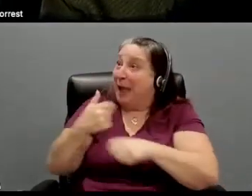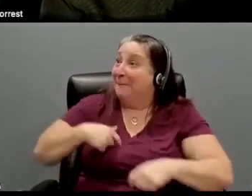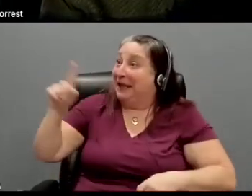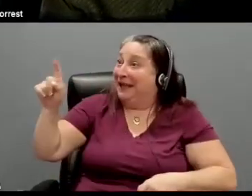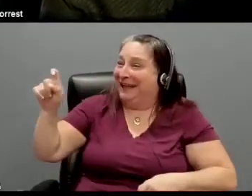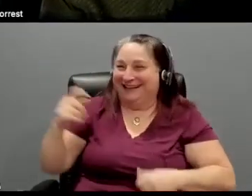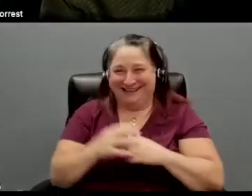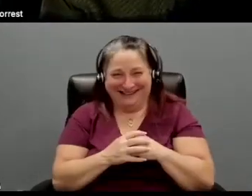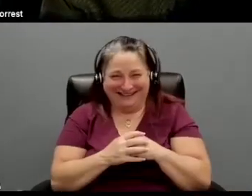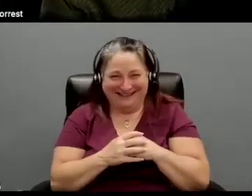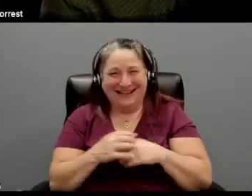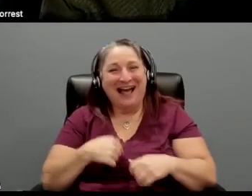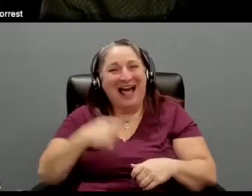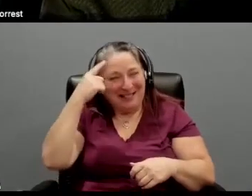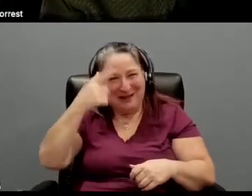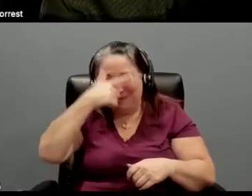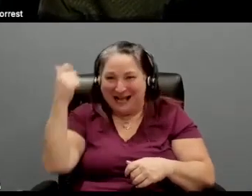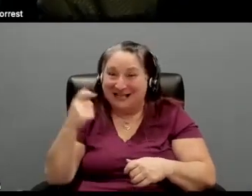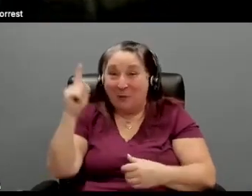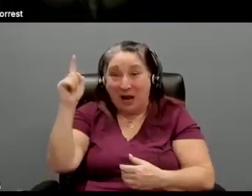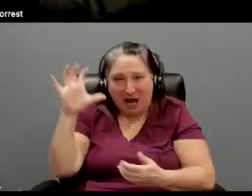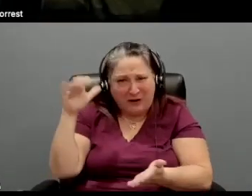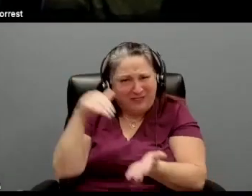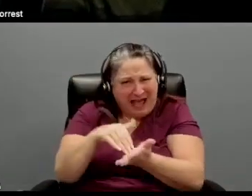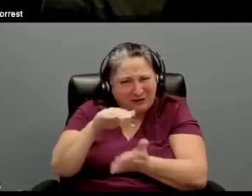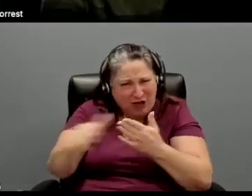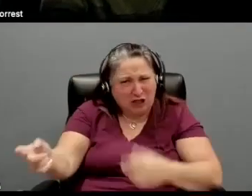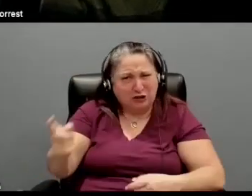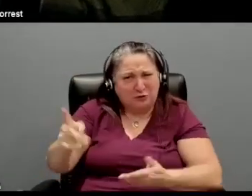I think it was because of the hundred thousand dollars you paid me. Uh,